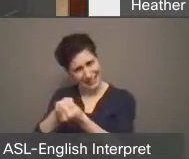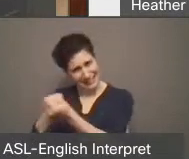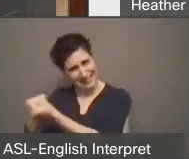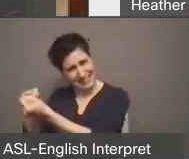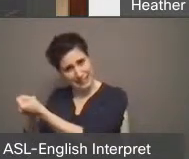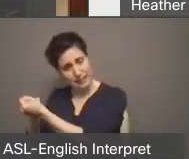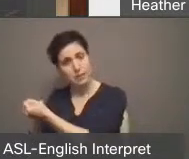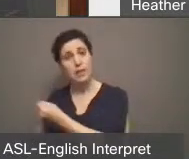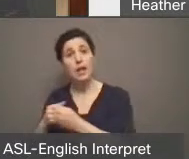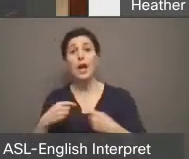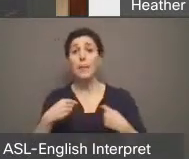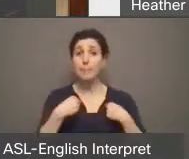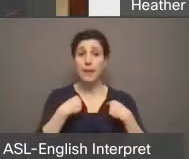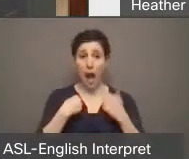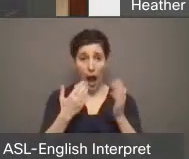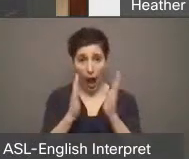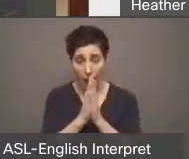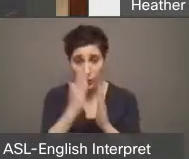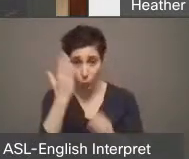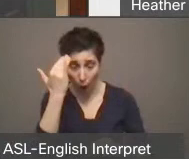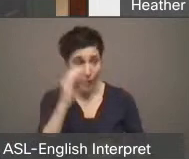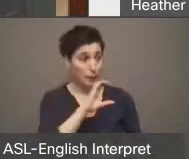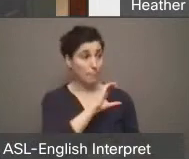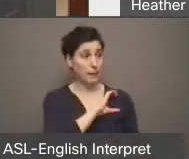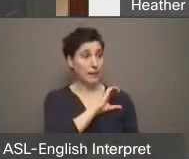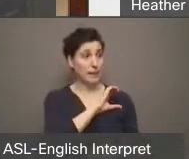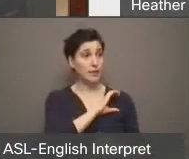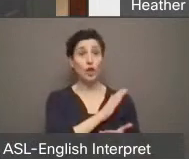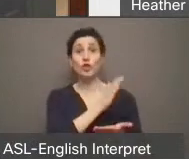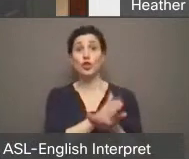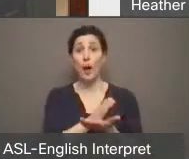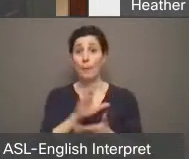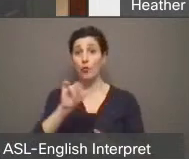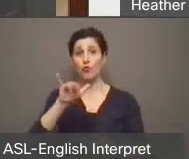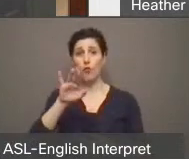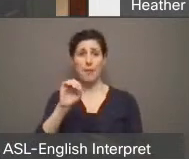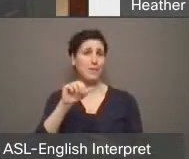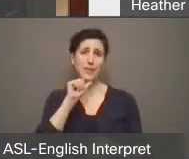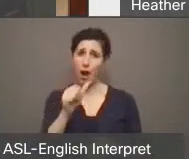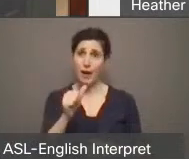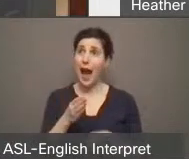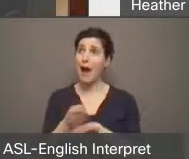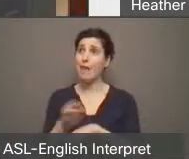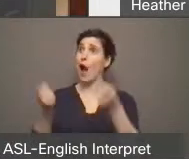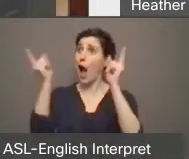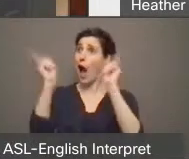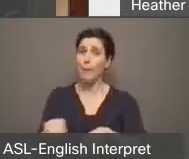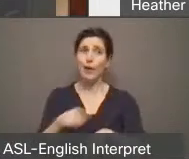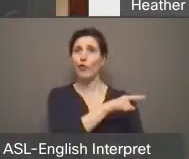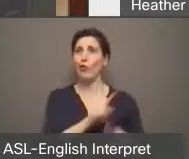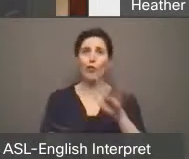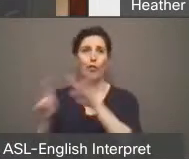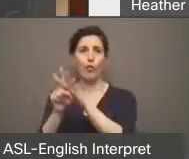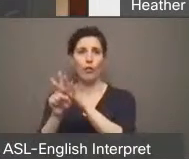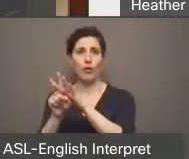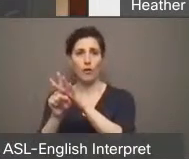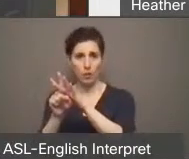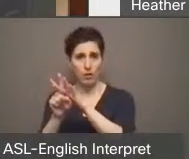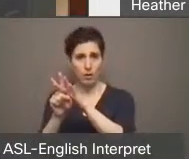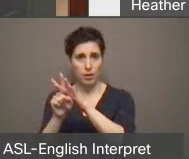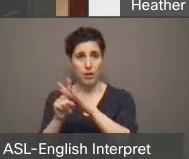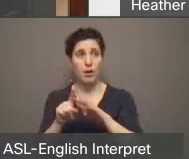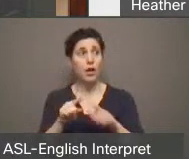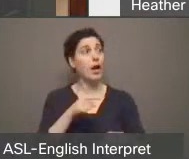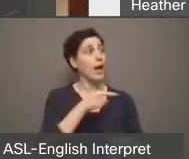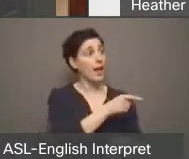understand that police do not stop crime. They show up after the fact. I am tired of the unquestioned belief that the threat of